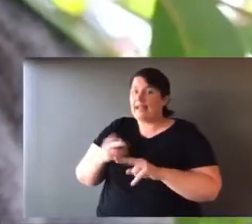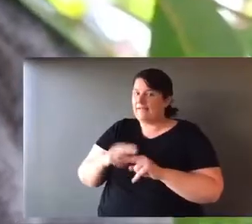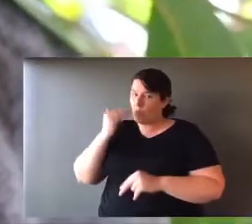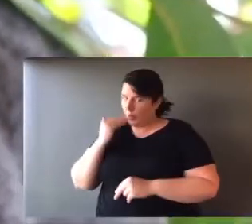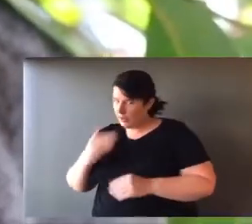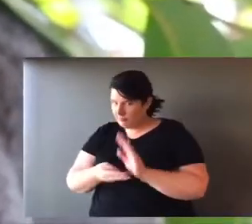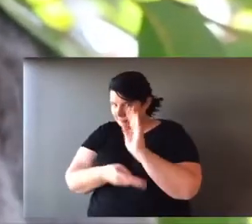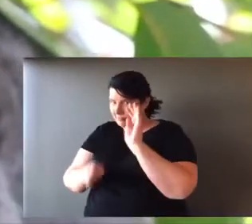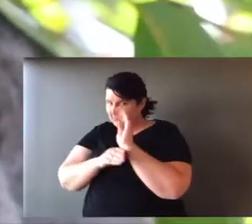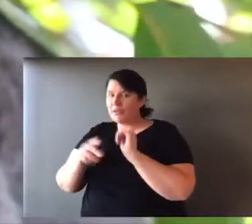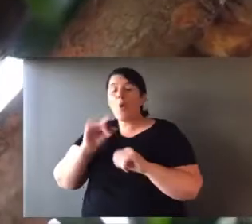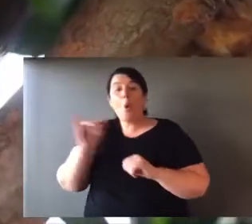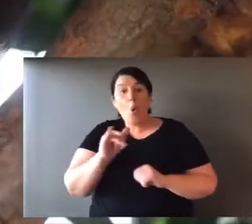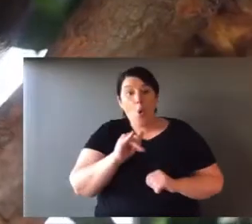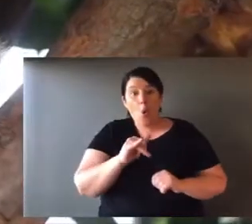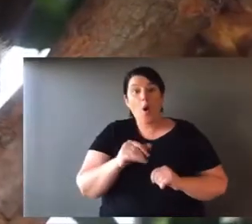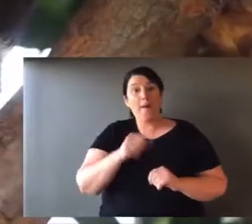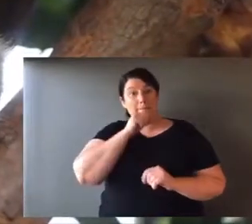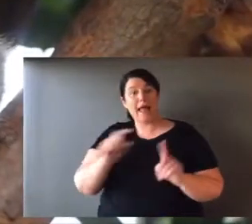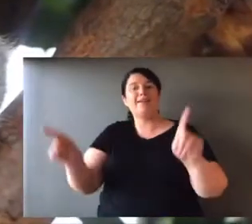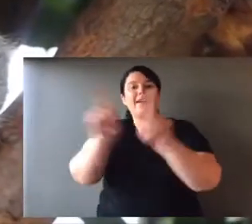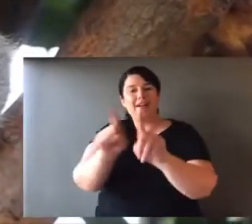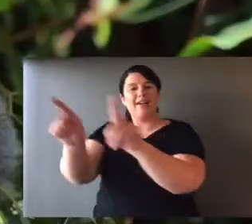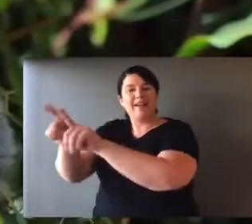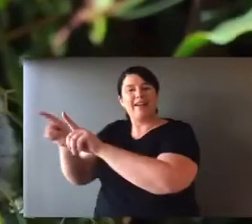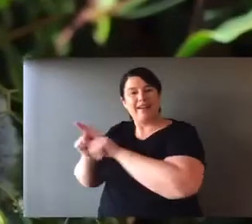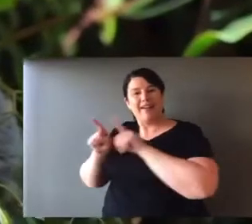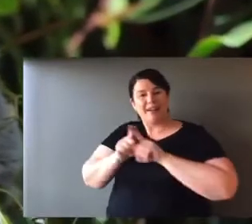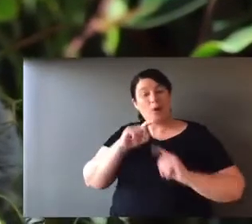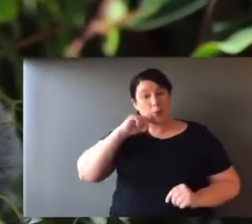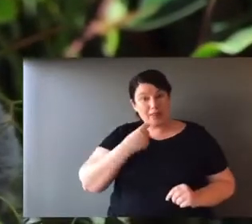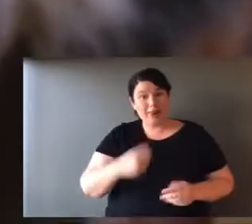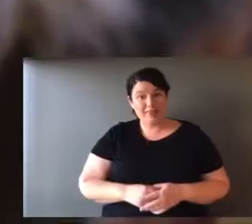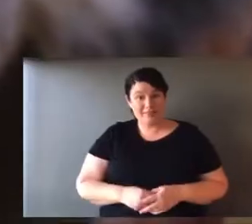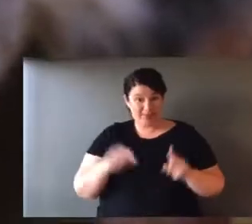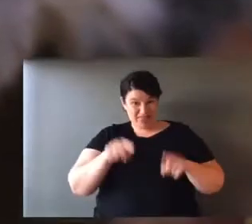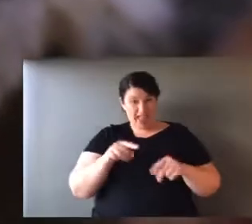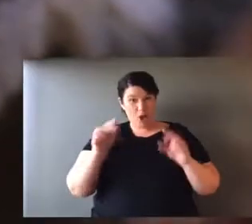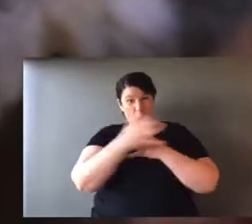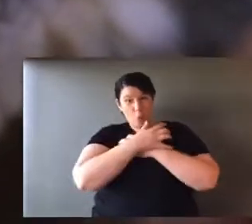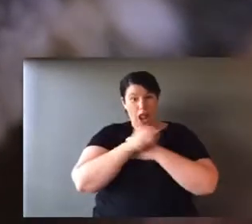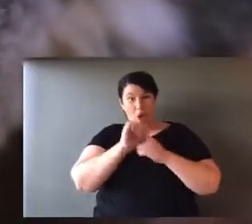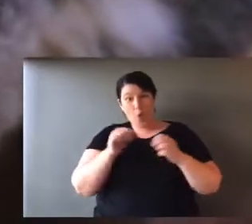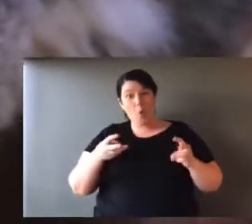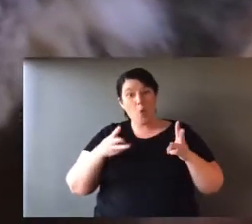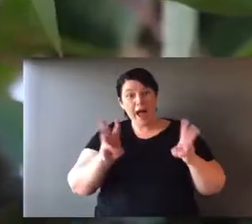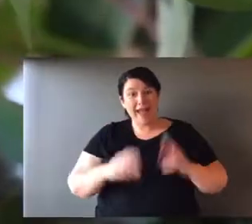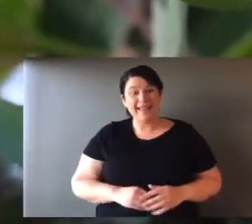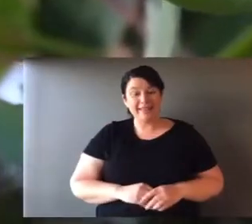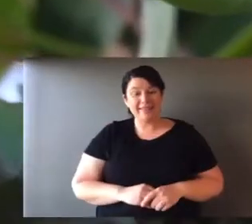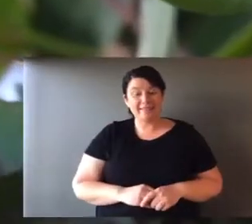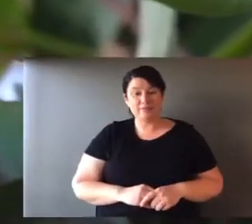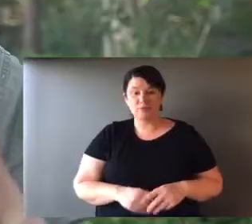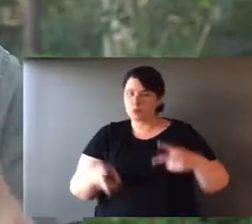That joey. Will either have a joey of its own. If it's a girl. Or. It will be mating with females. If it's a boy. That's the life cycle of a